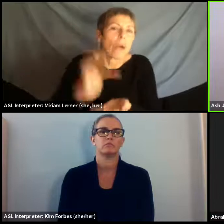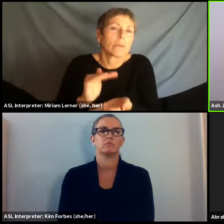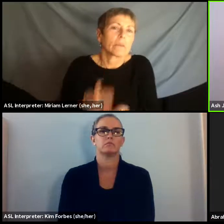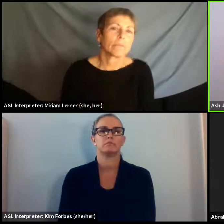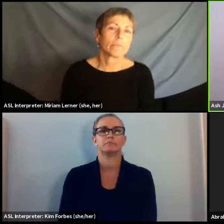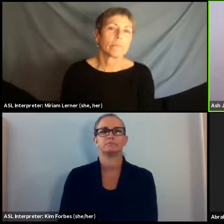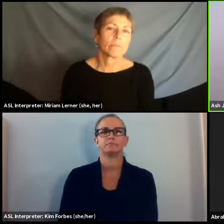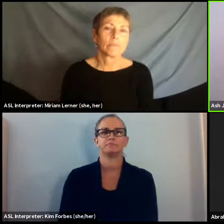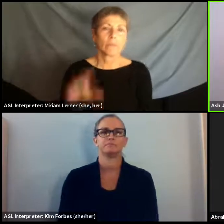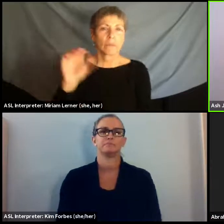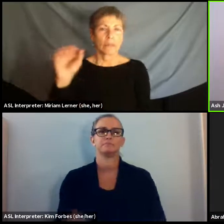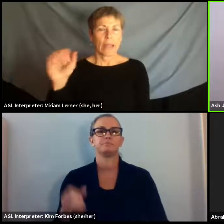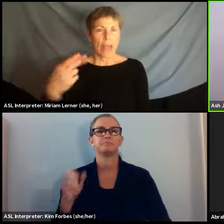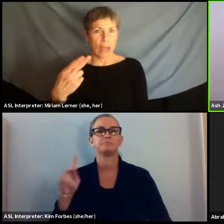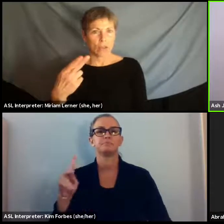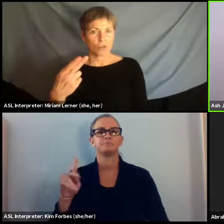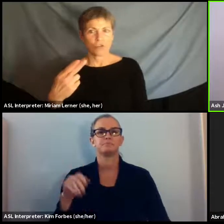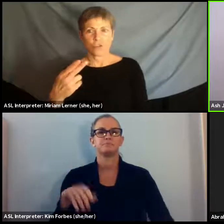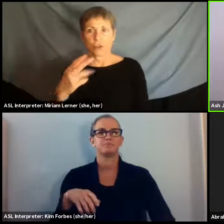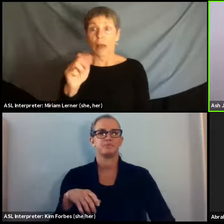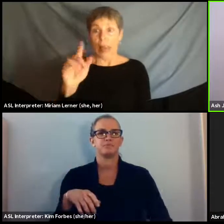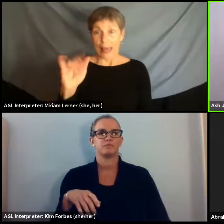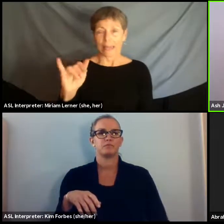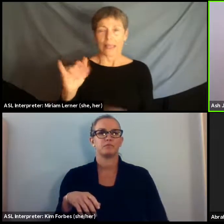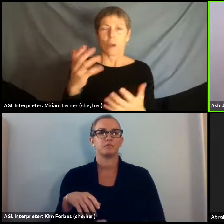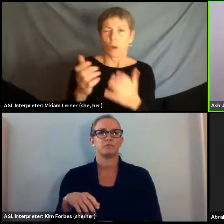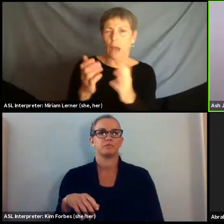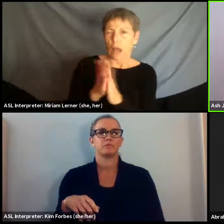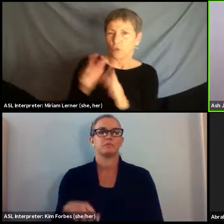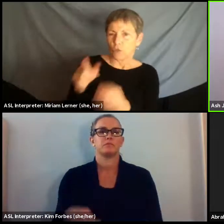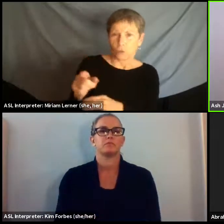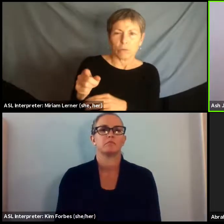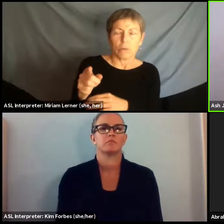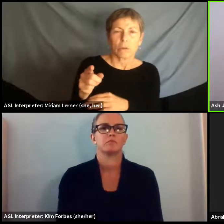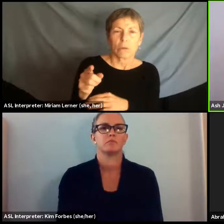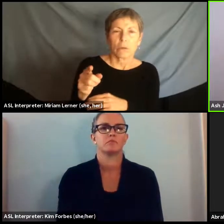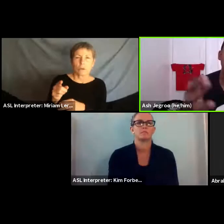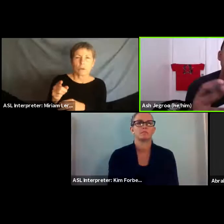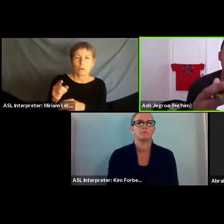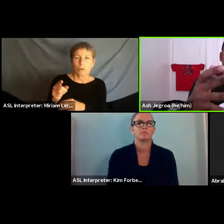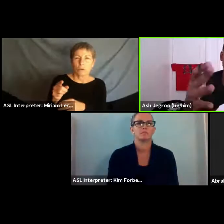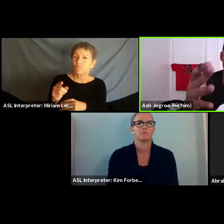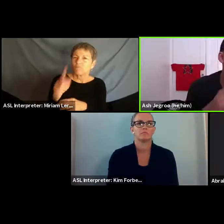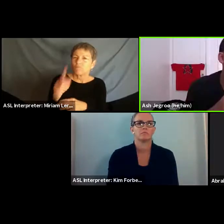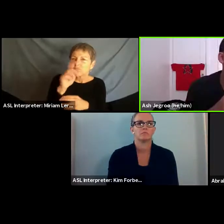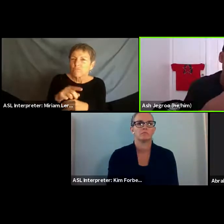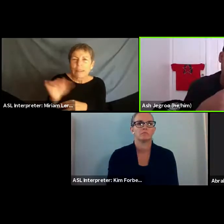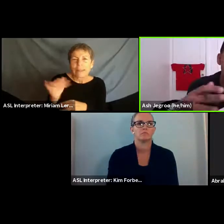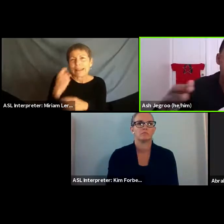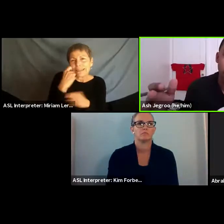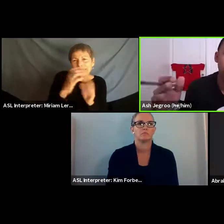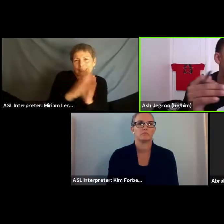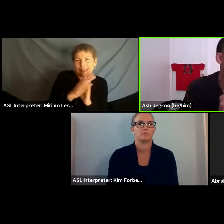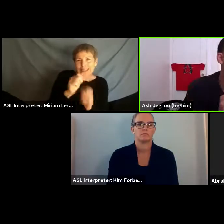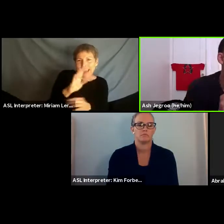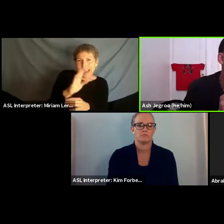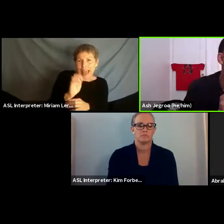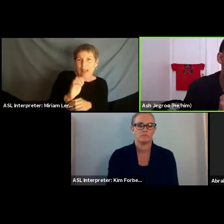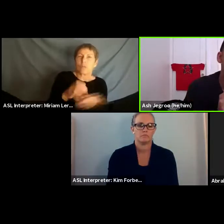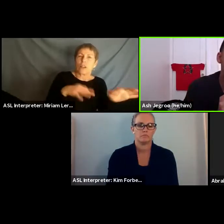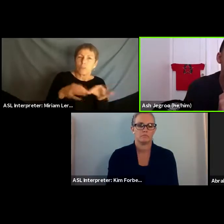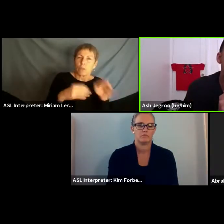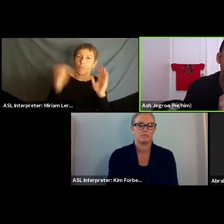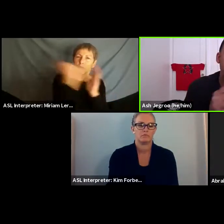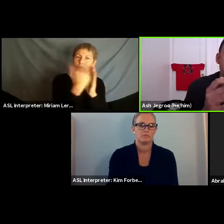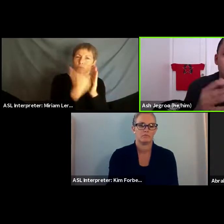And Ali, I want to give you a shot at this question too. how would you, like I asked Ad, lay out concretely, what